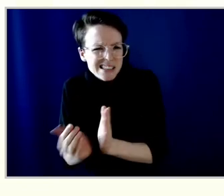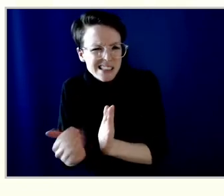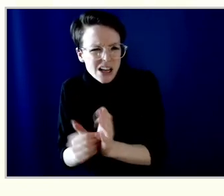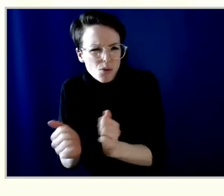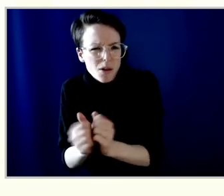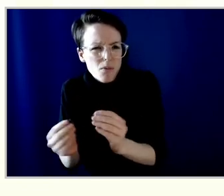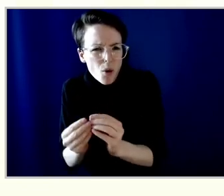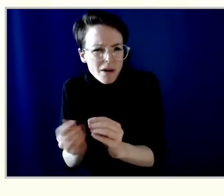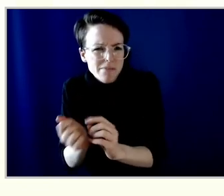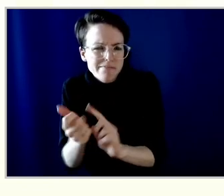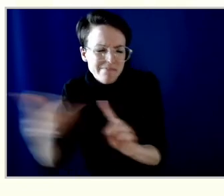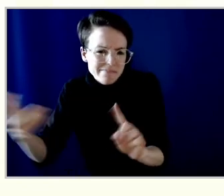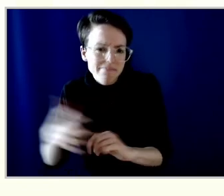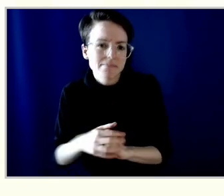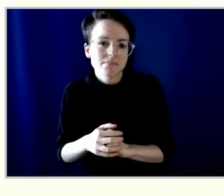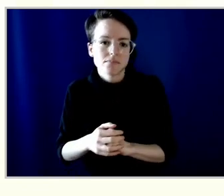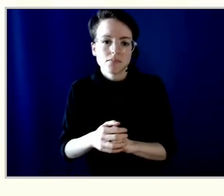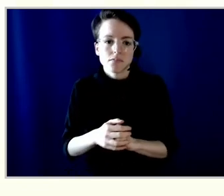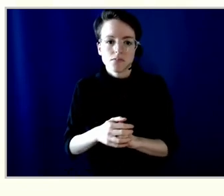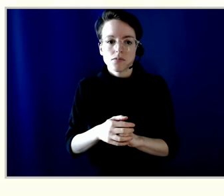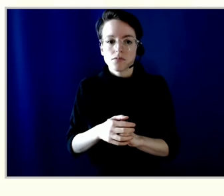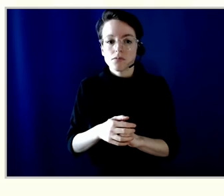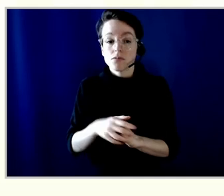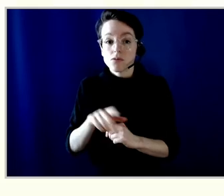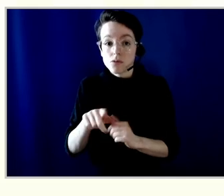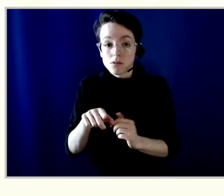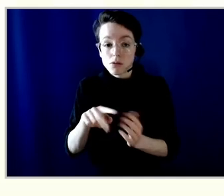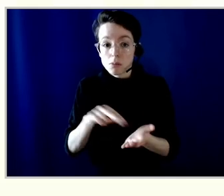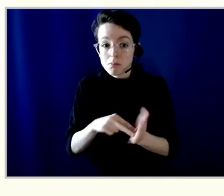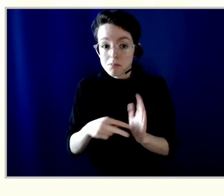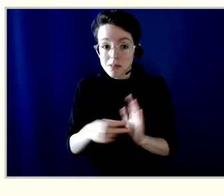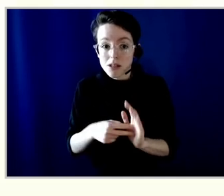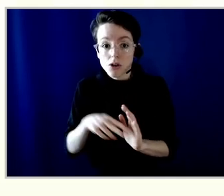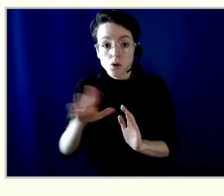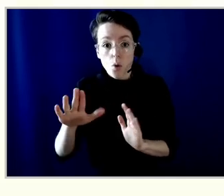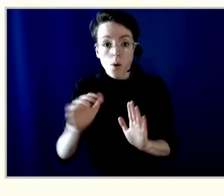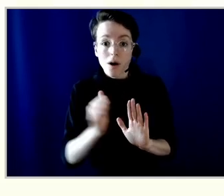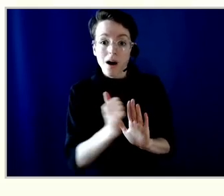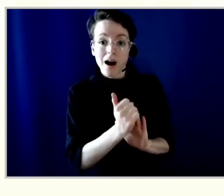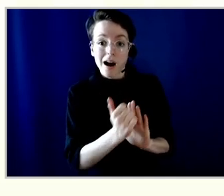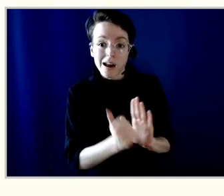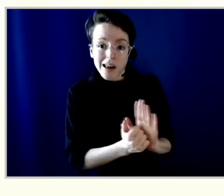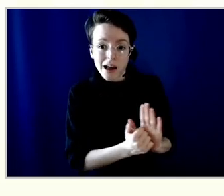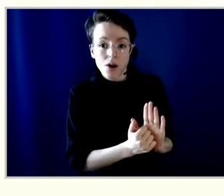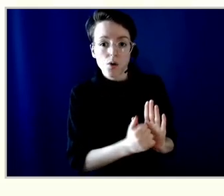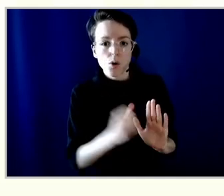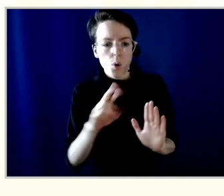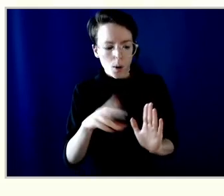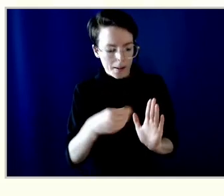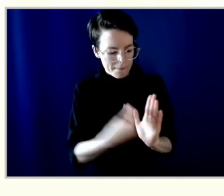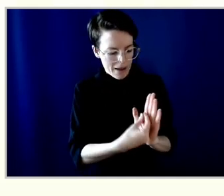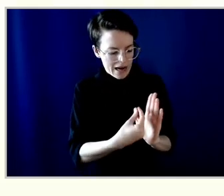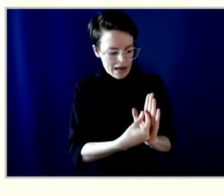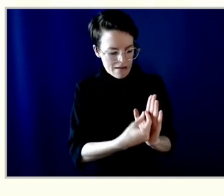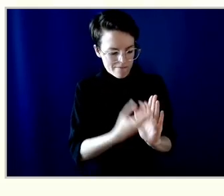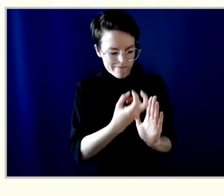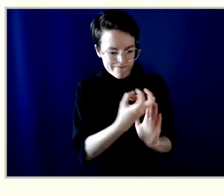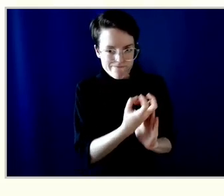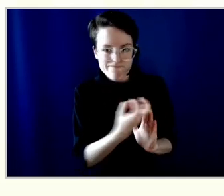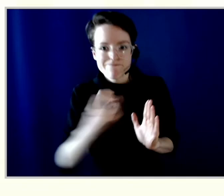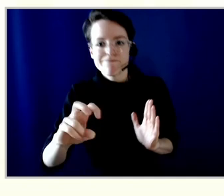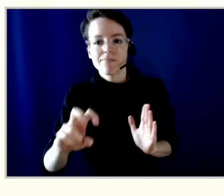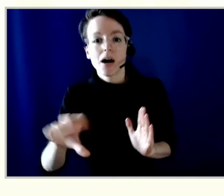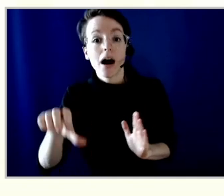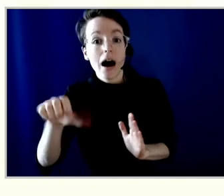financial institutions in terms of transferring your account or your funds, so you are certainly able to transfer